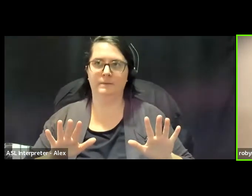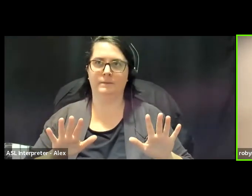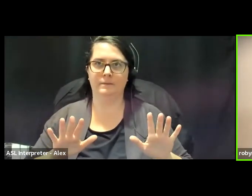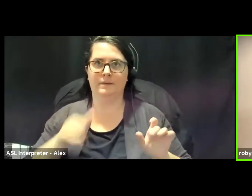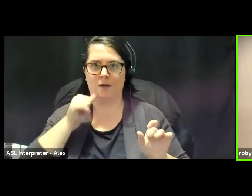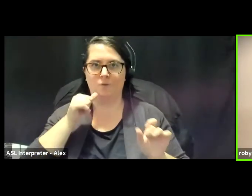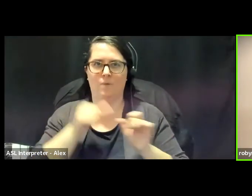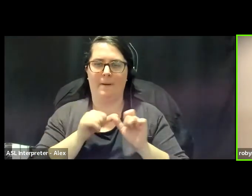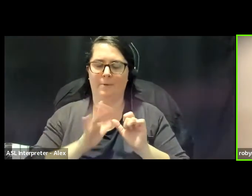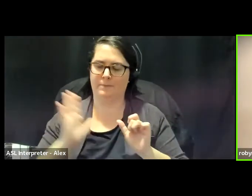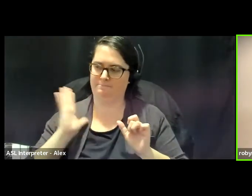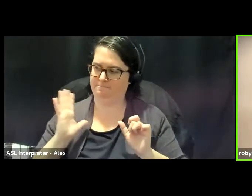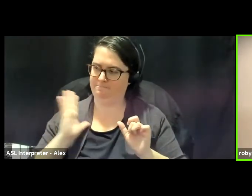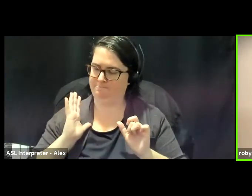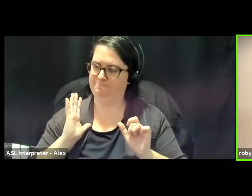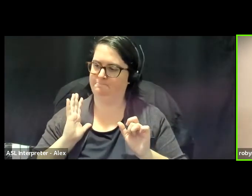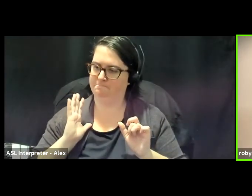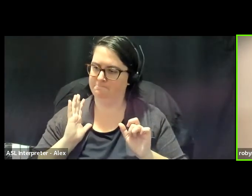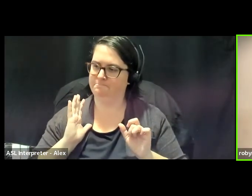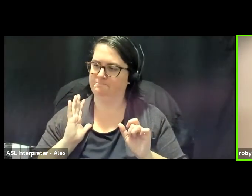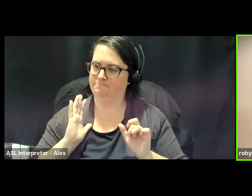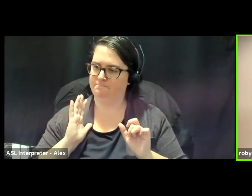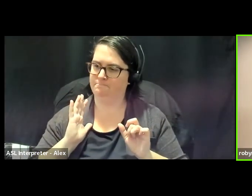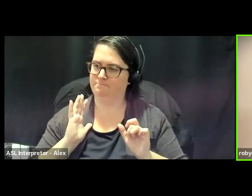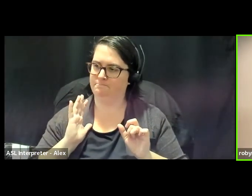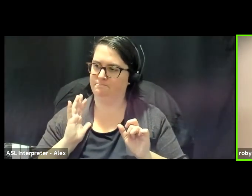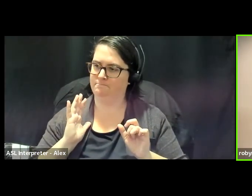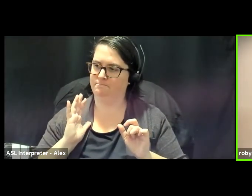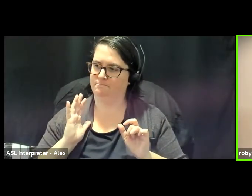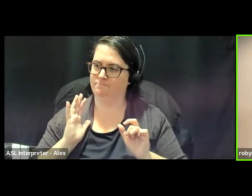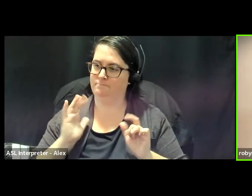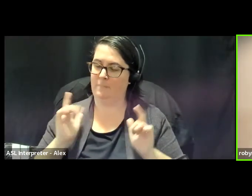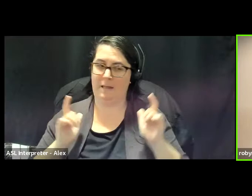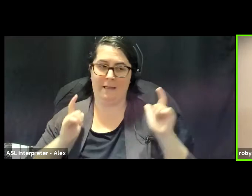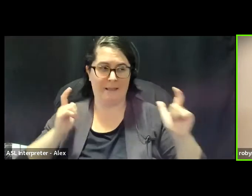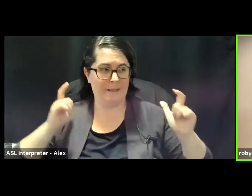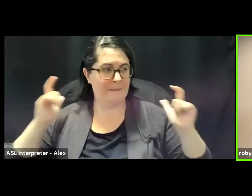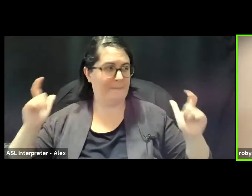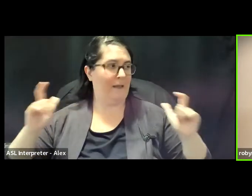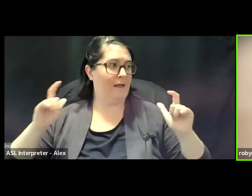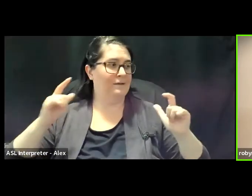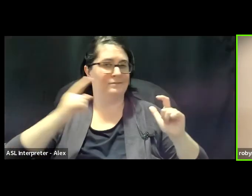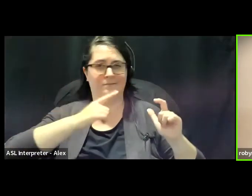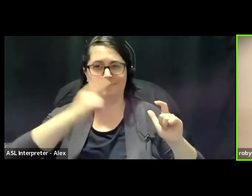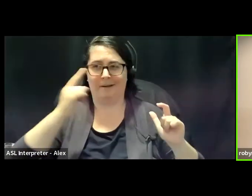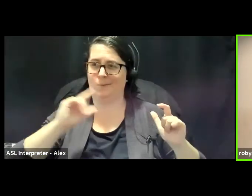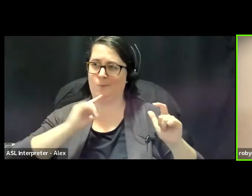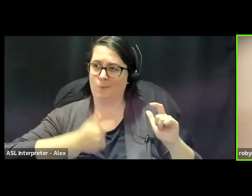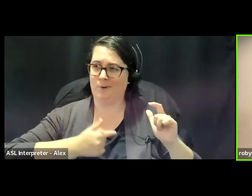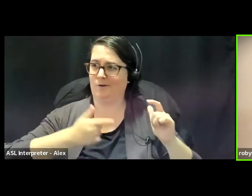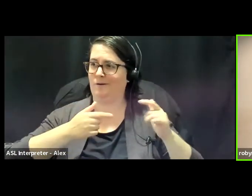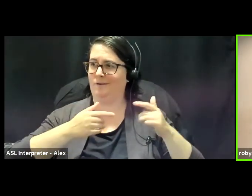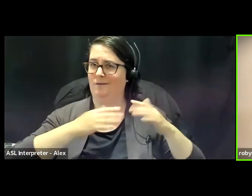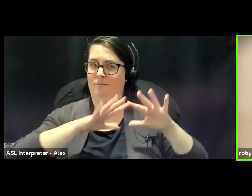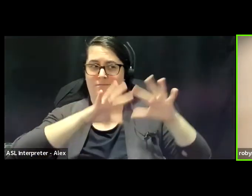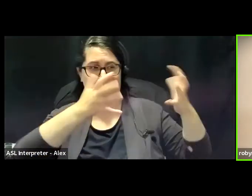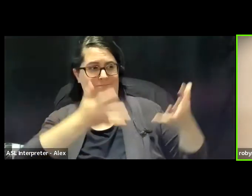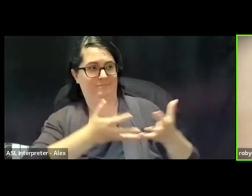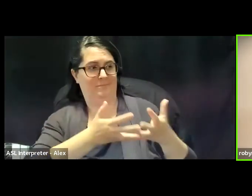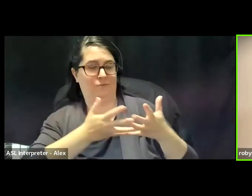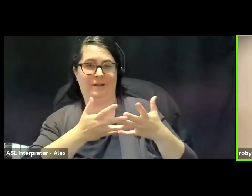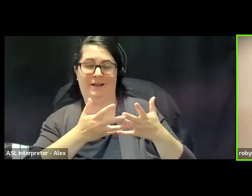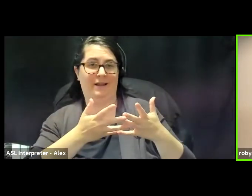the way that the ideals of the mass black queer led racial justice movement of 2020 have been so betrayed so quickly,